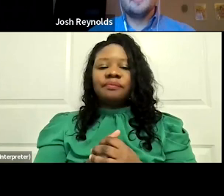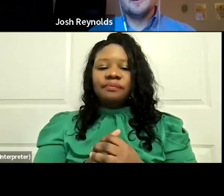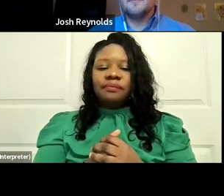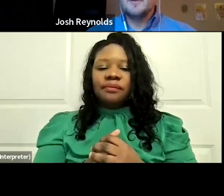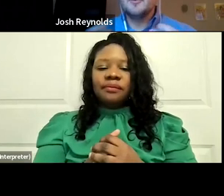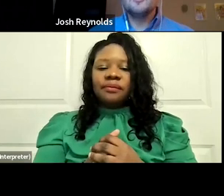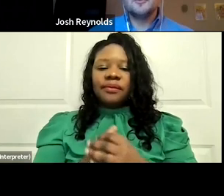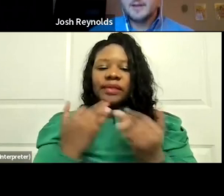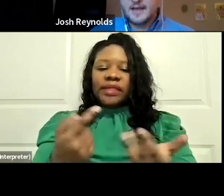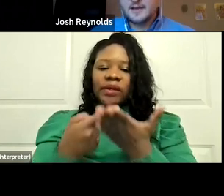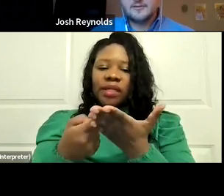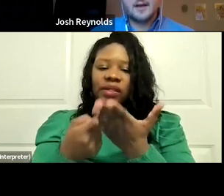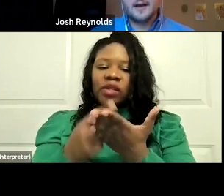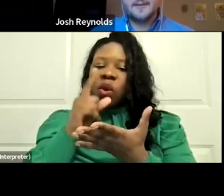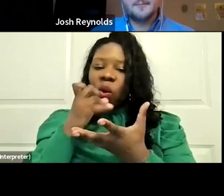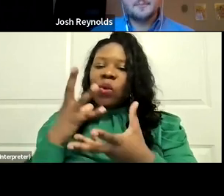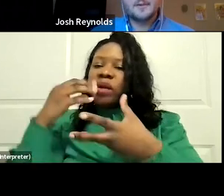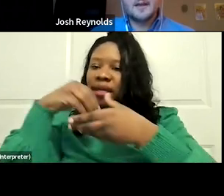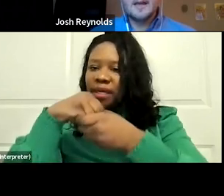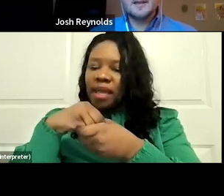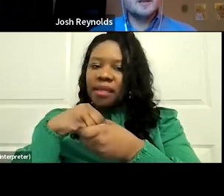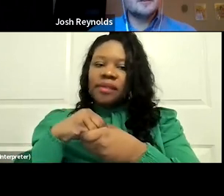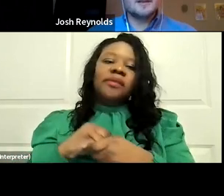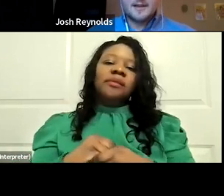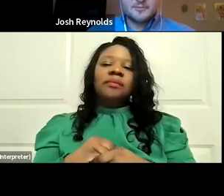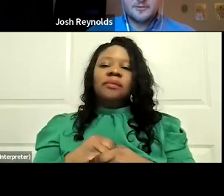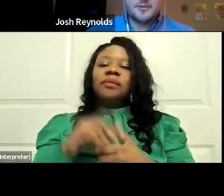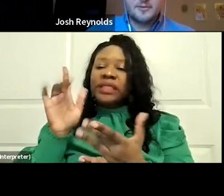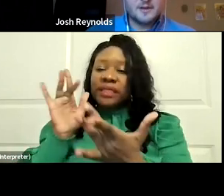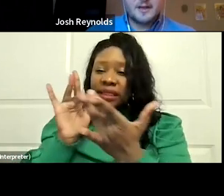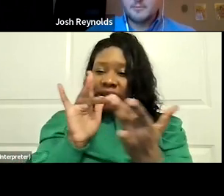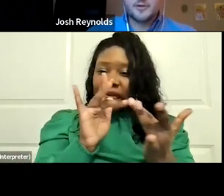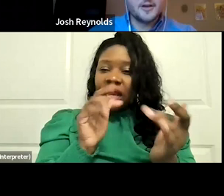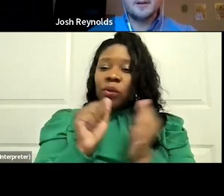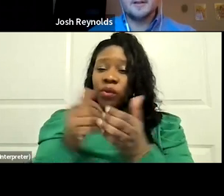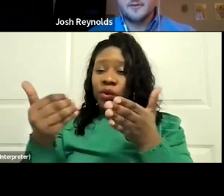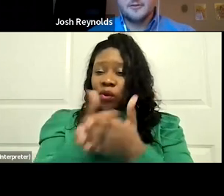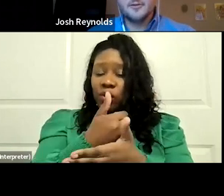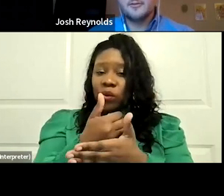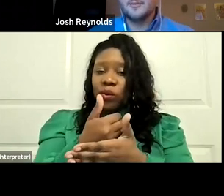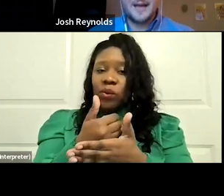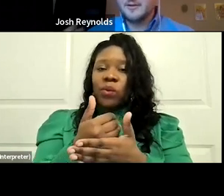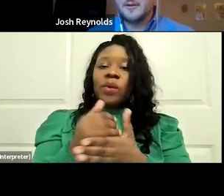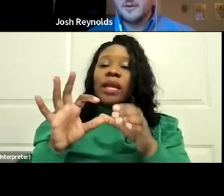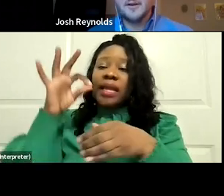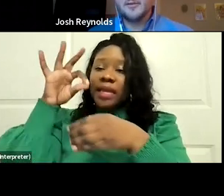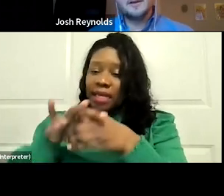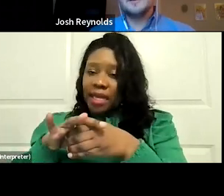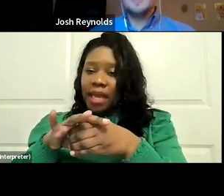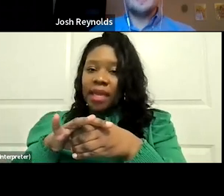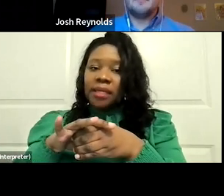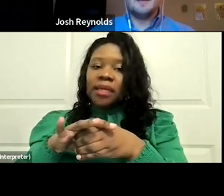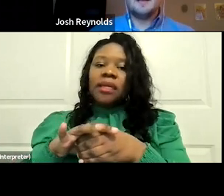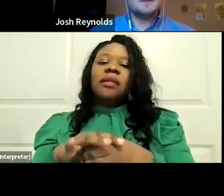let's talk about, you know, who to engage. You need to connect with your new and returning elected officials from every level of